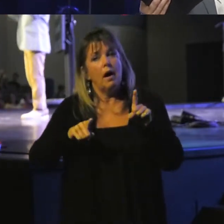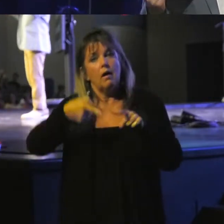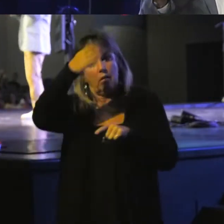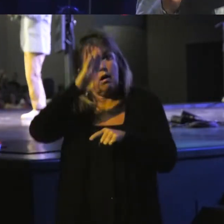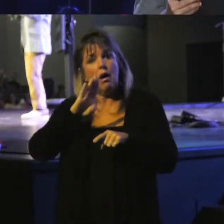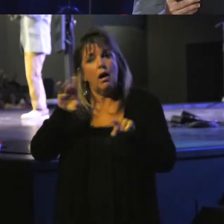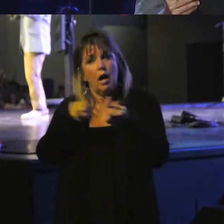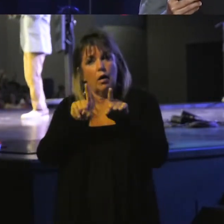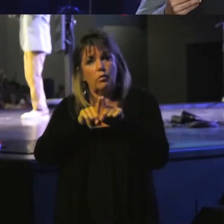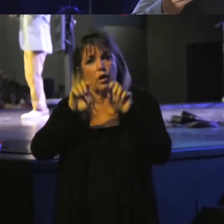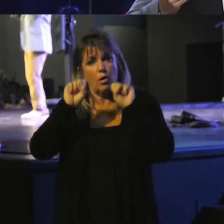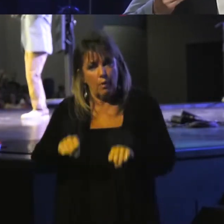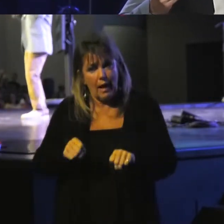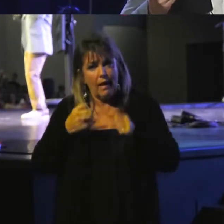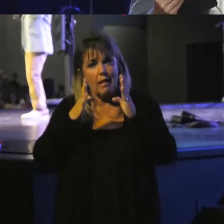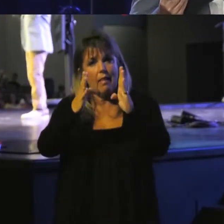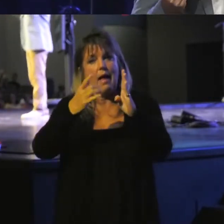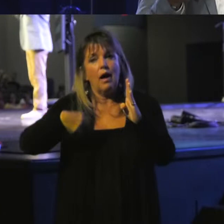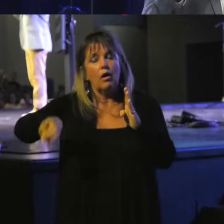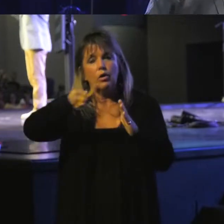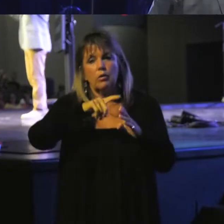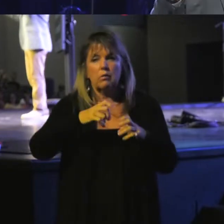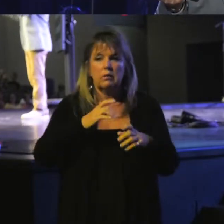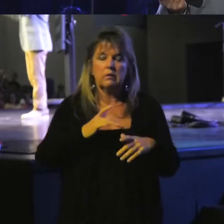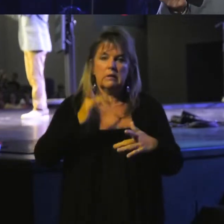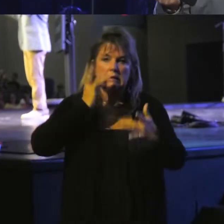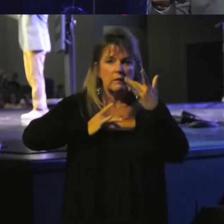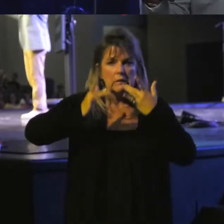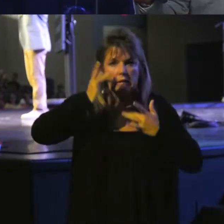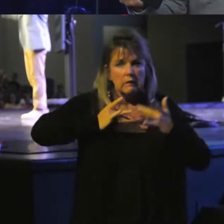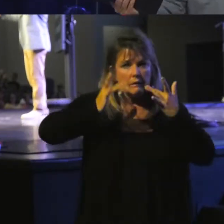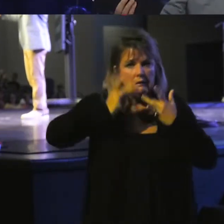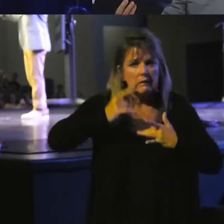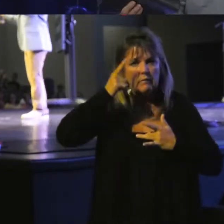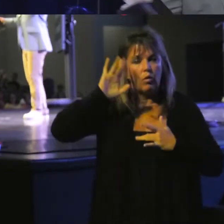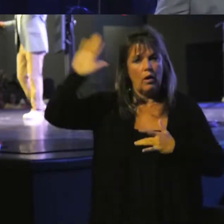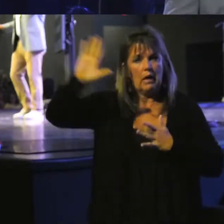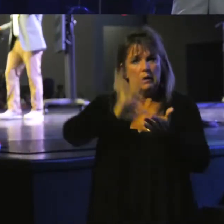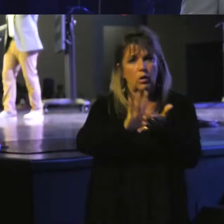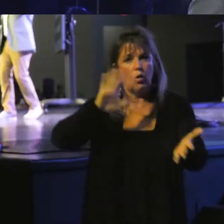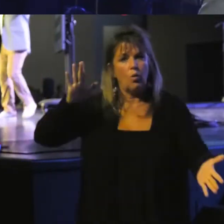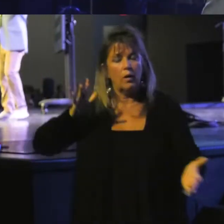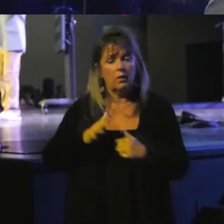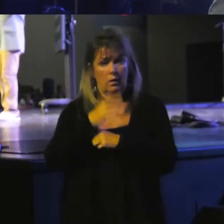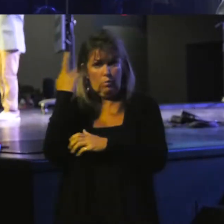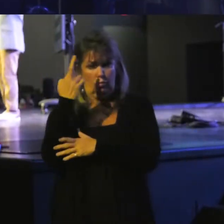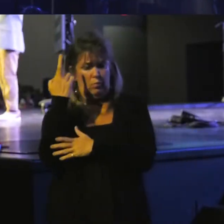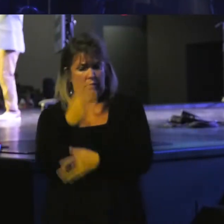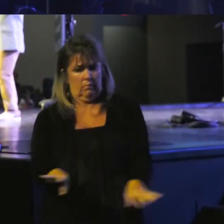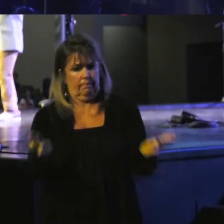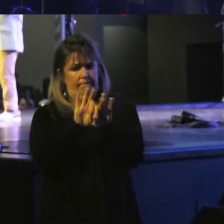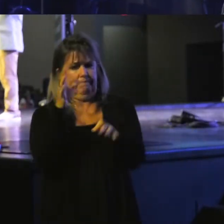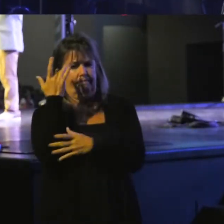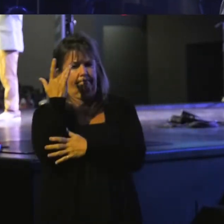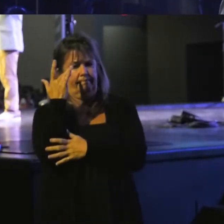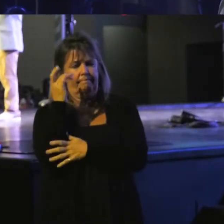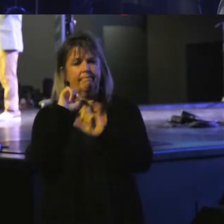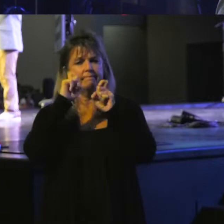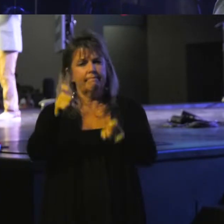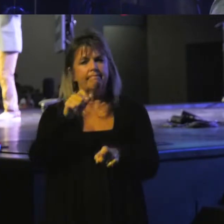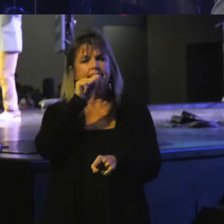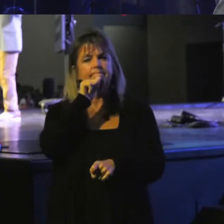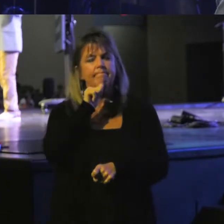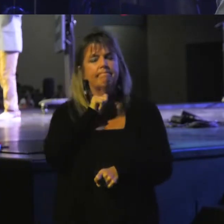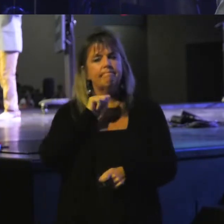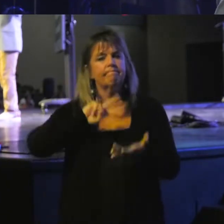can allow you to go through difficult things for his glory. The reason this matters is it gives your suffering